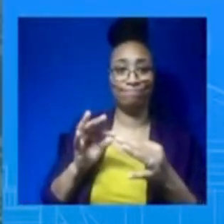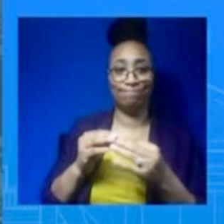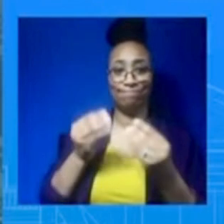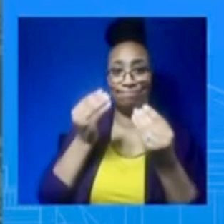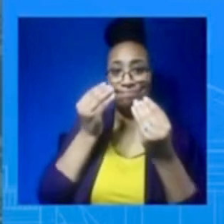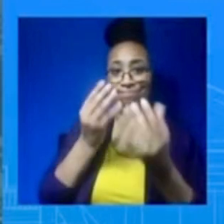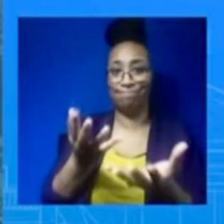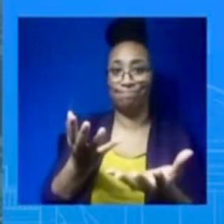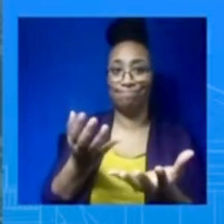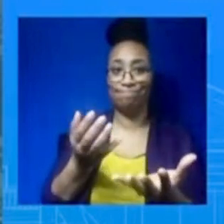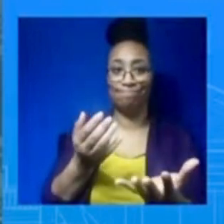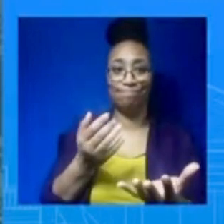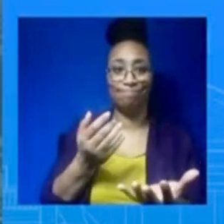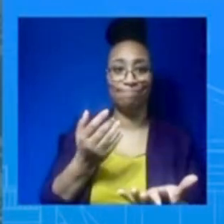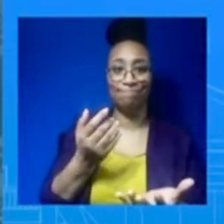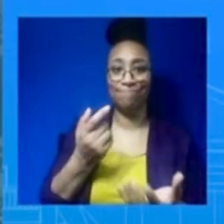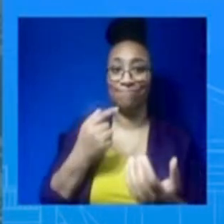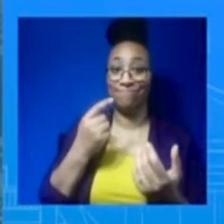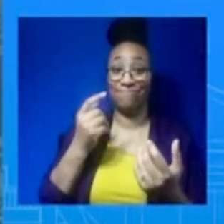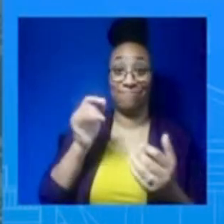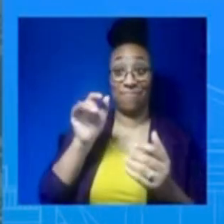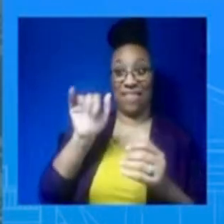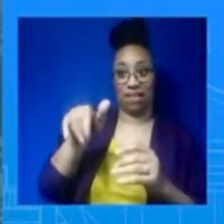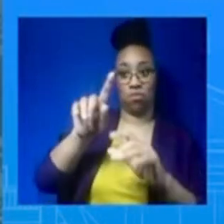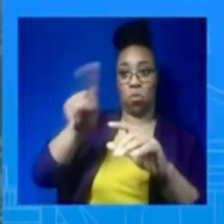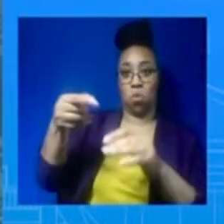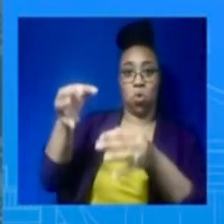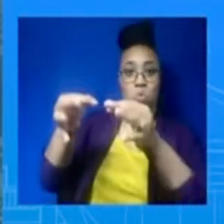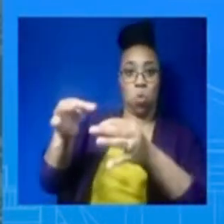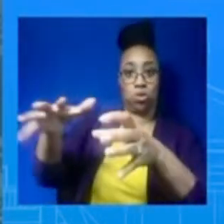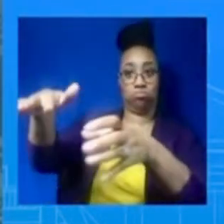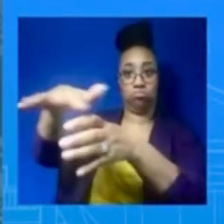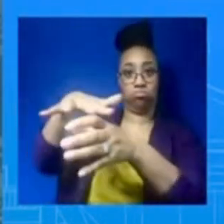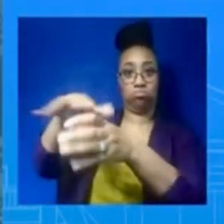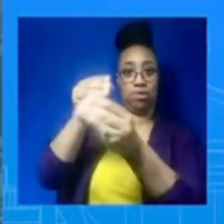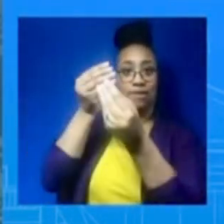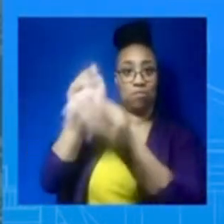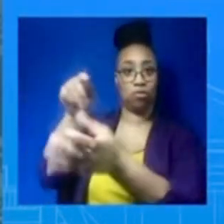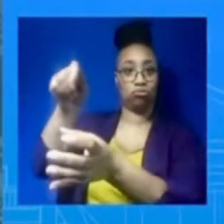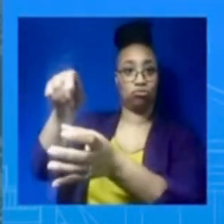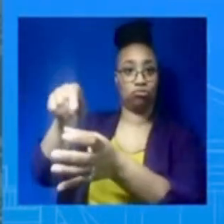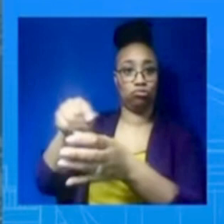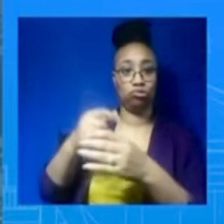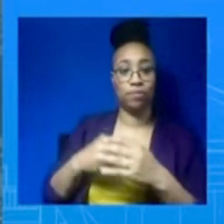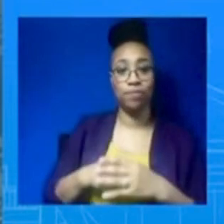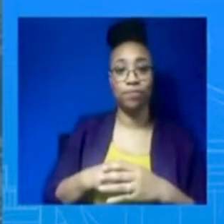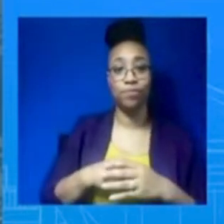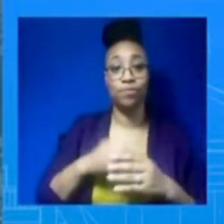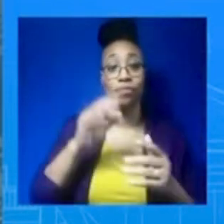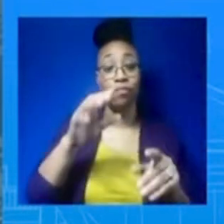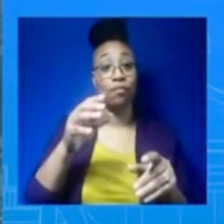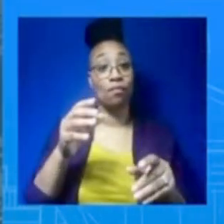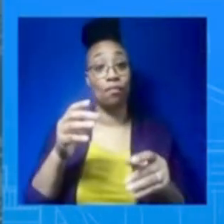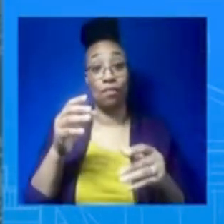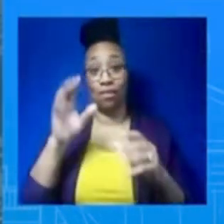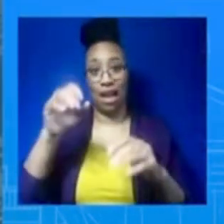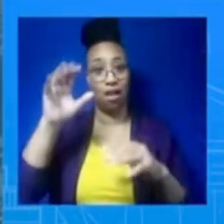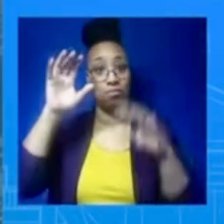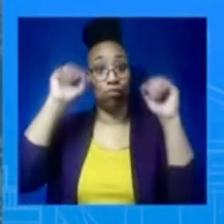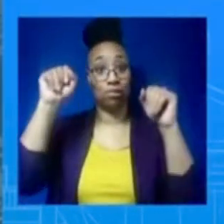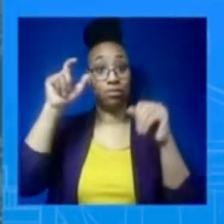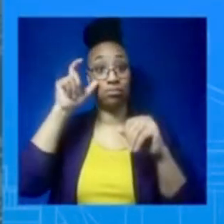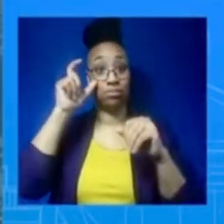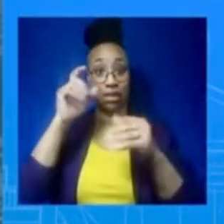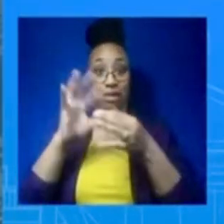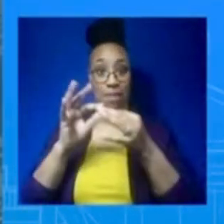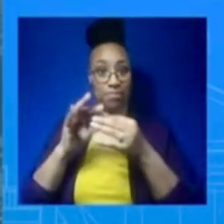what the President has said before. And, you know, nothing can bring back Mr. Nichols back to his family and